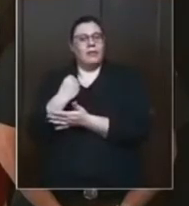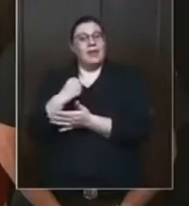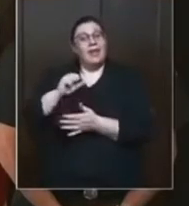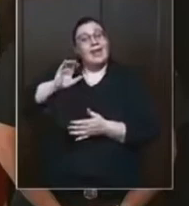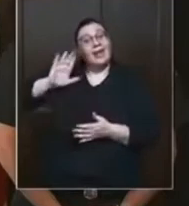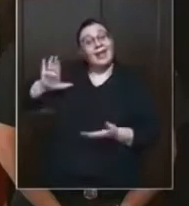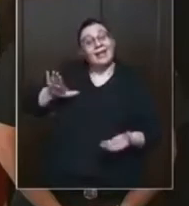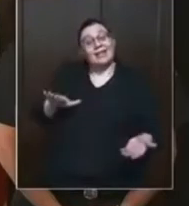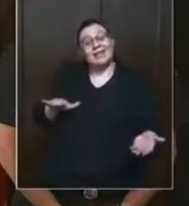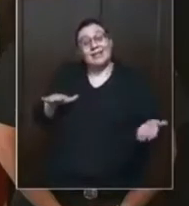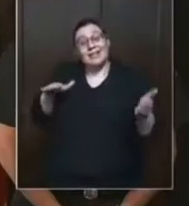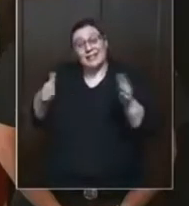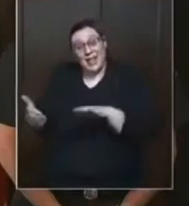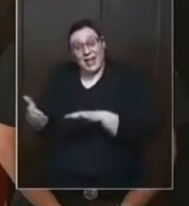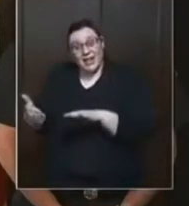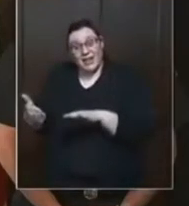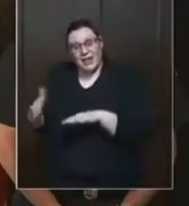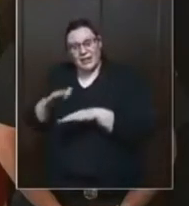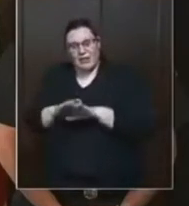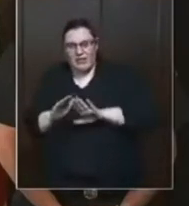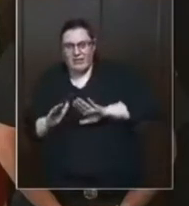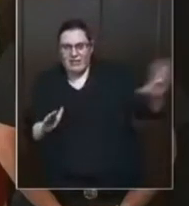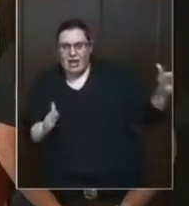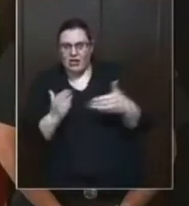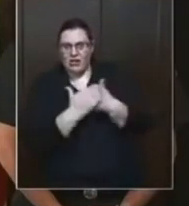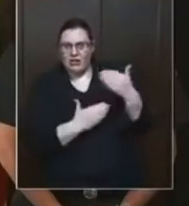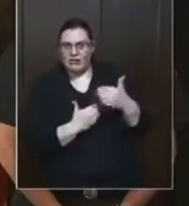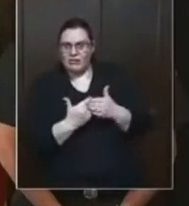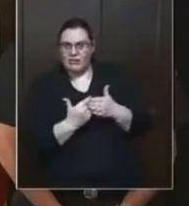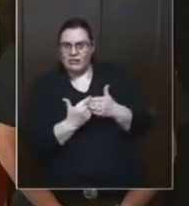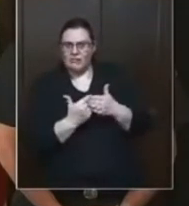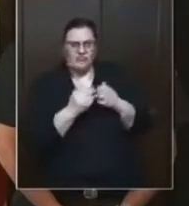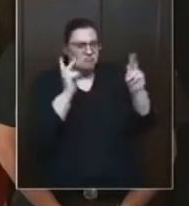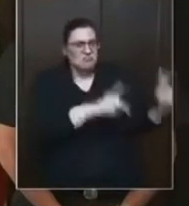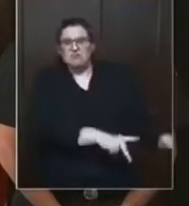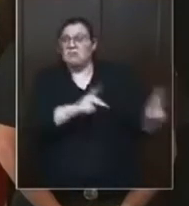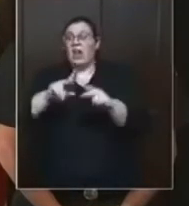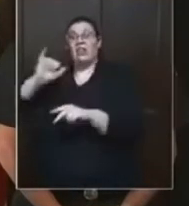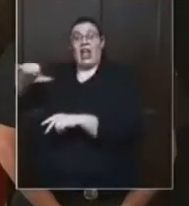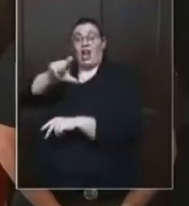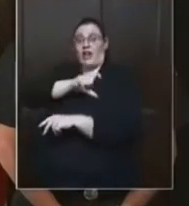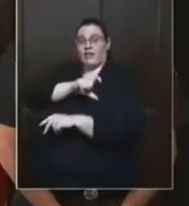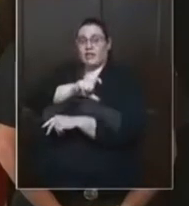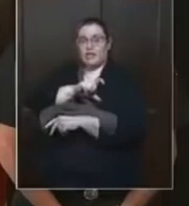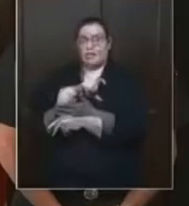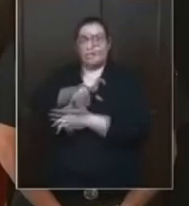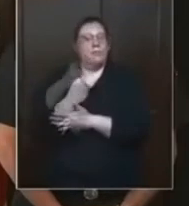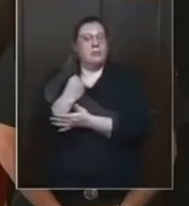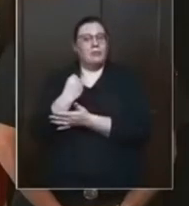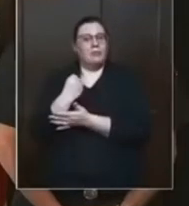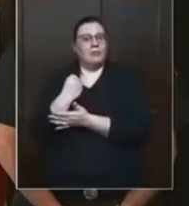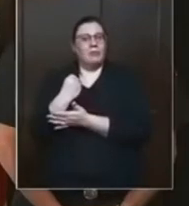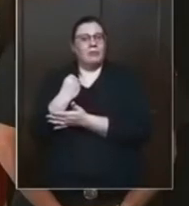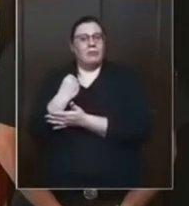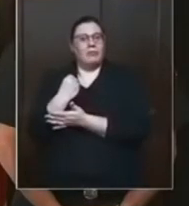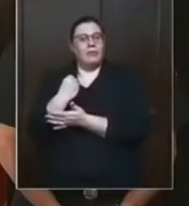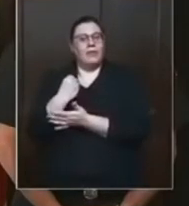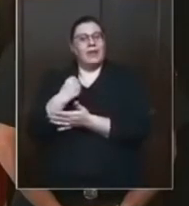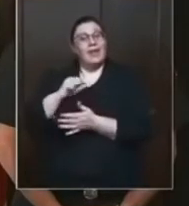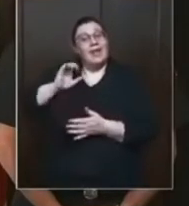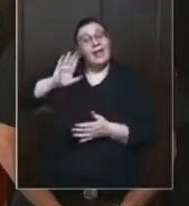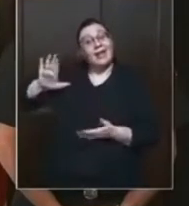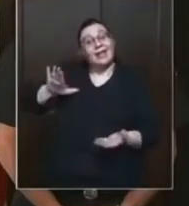a.k.a. Babylon the Great, ain't just a place. It's the people that run this place. So, who are those people?